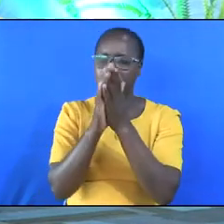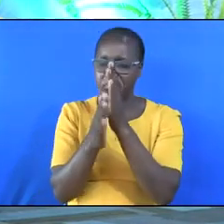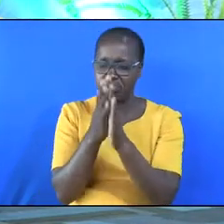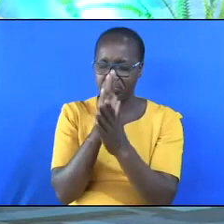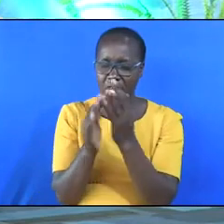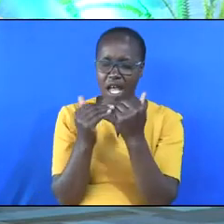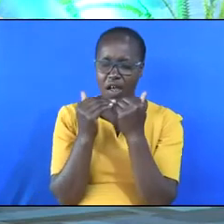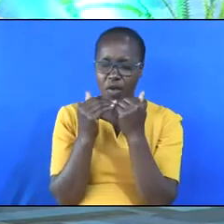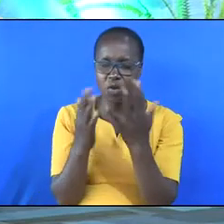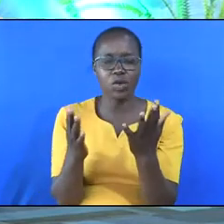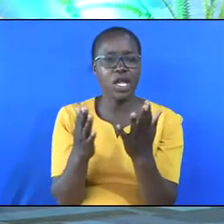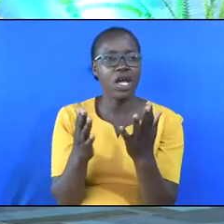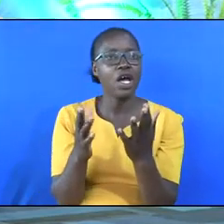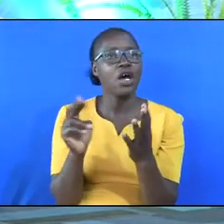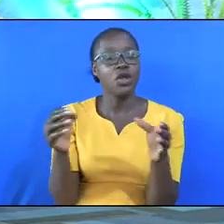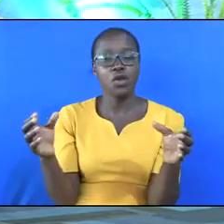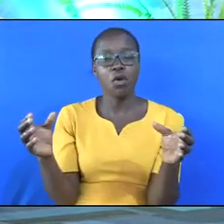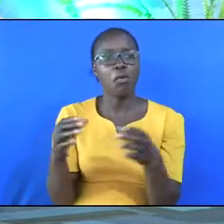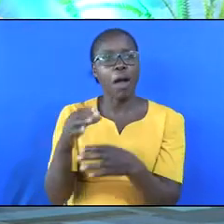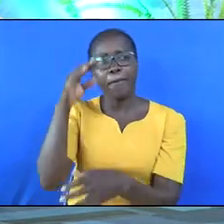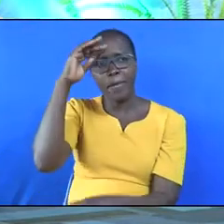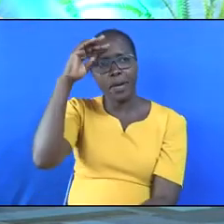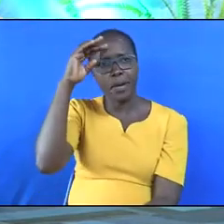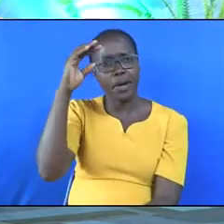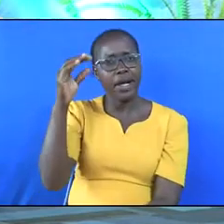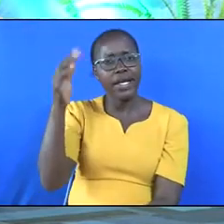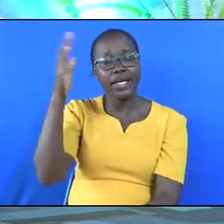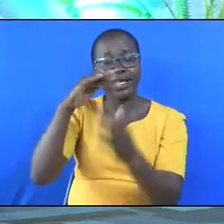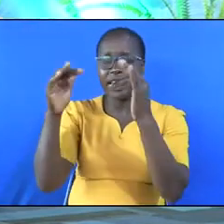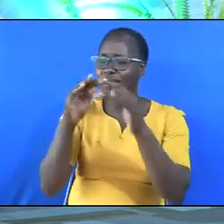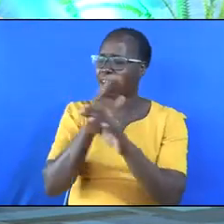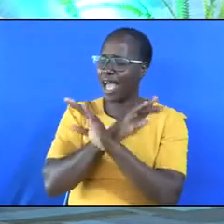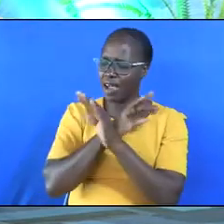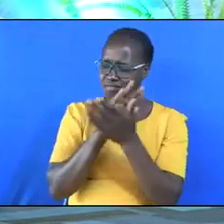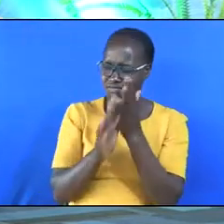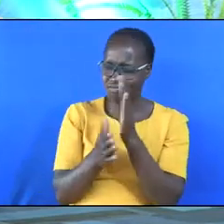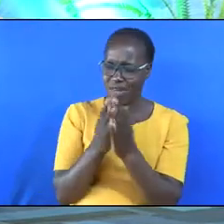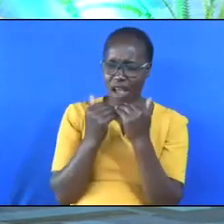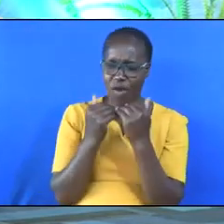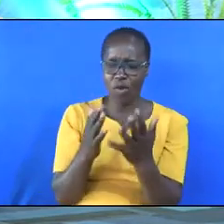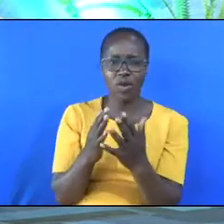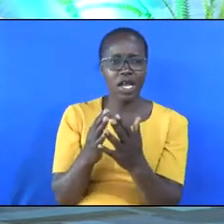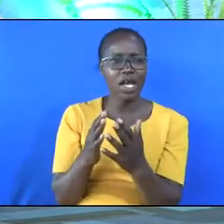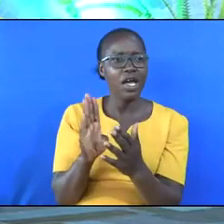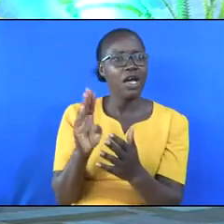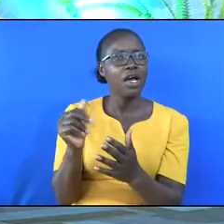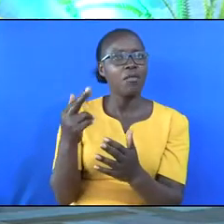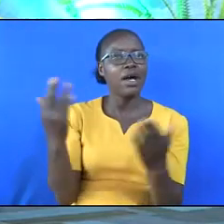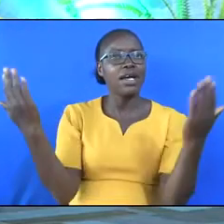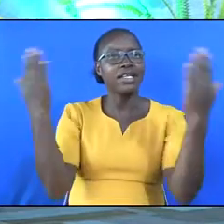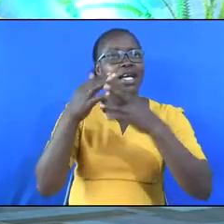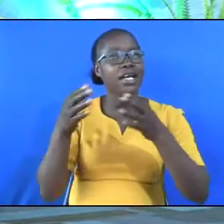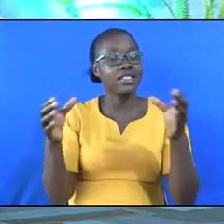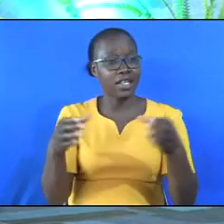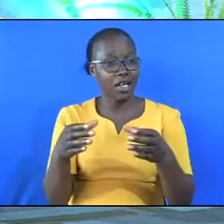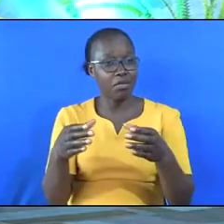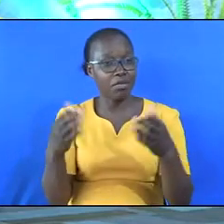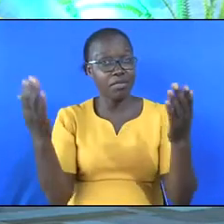There will be no pubs in heaven. There will be no bars in heaven. And there will be no night clubs in heaven.